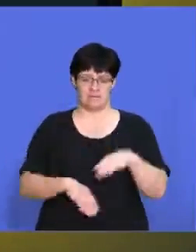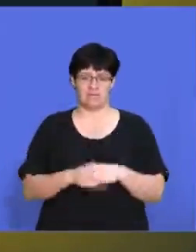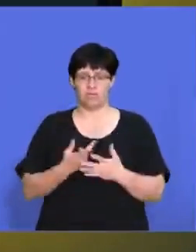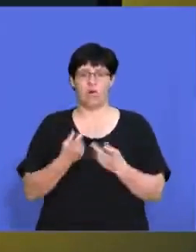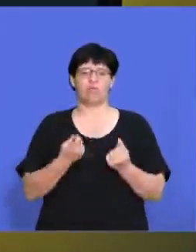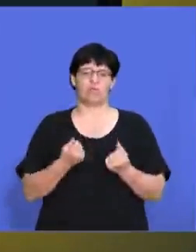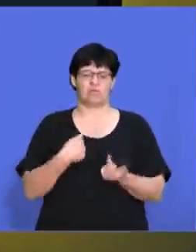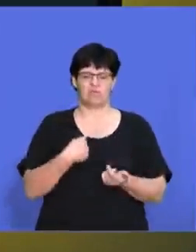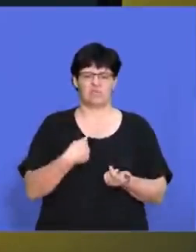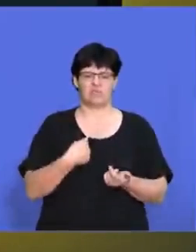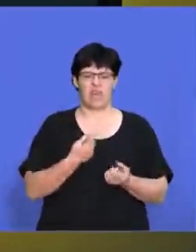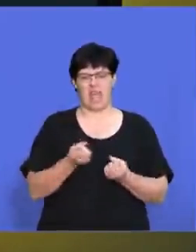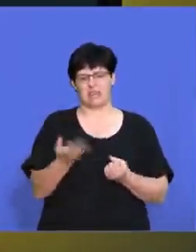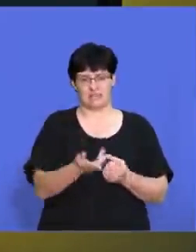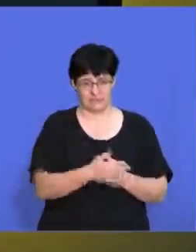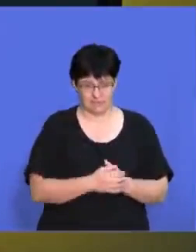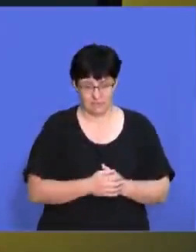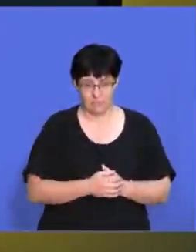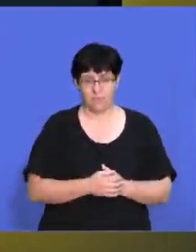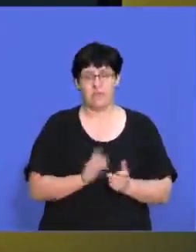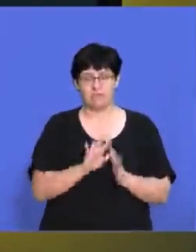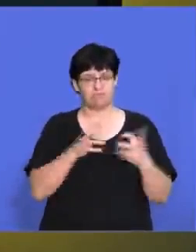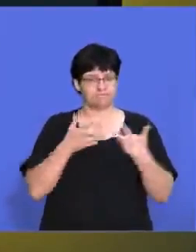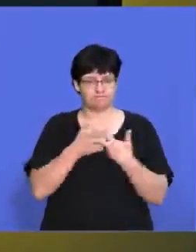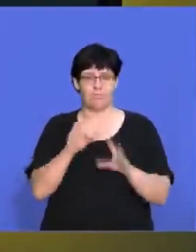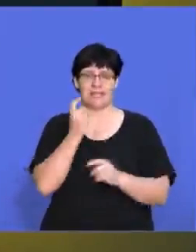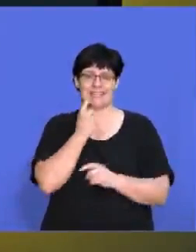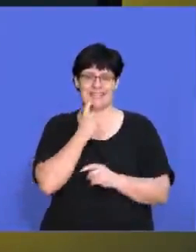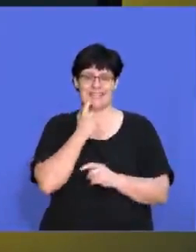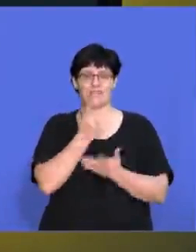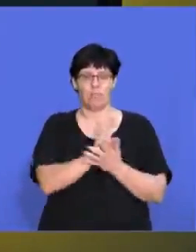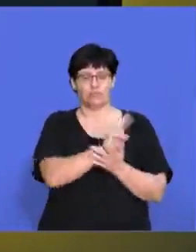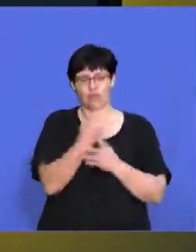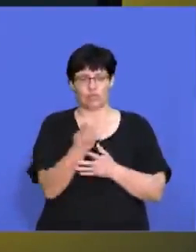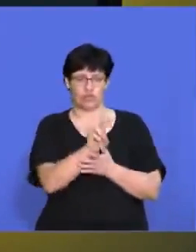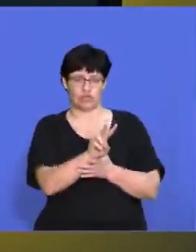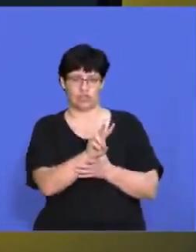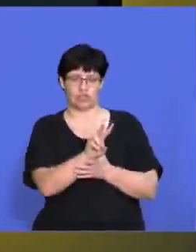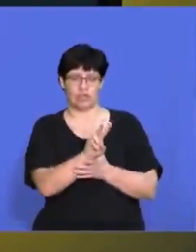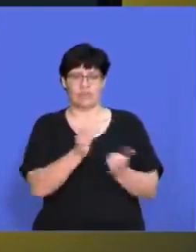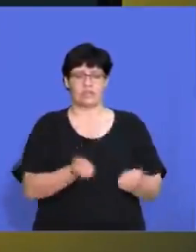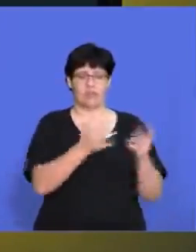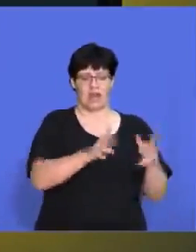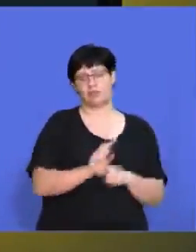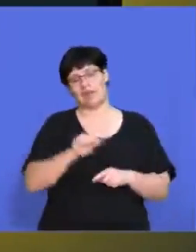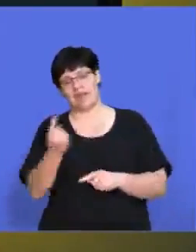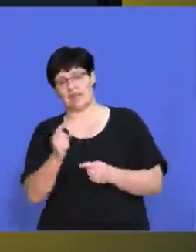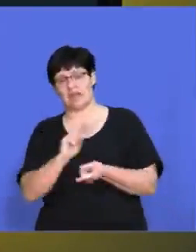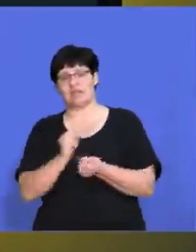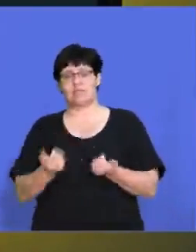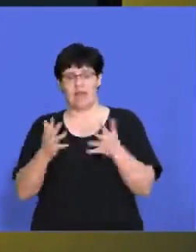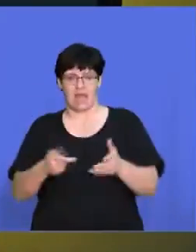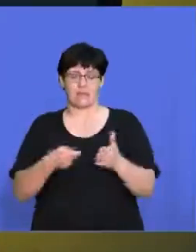quite a bit of money. If it's very easy for you to switch from one supplier to another as the buyer,